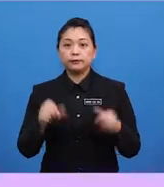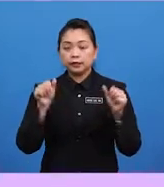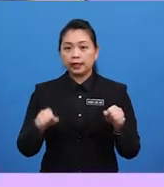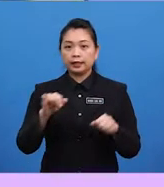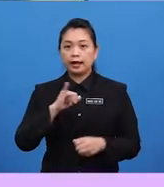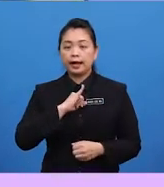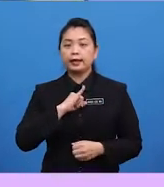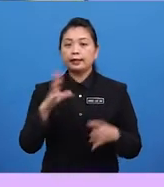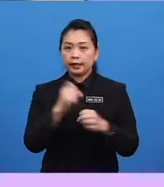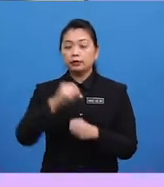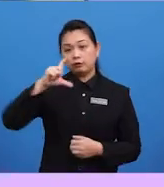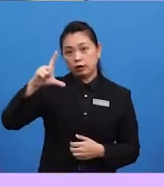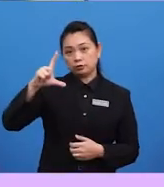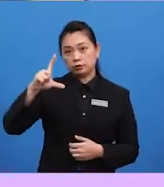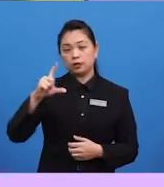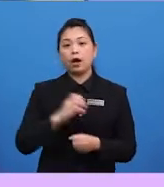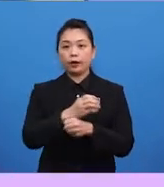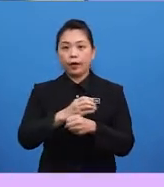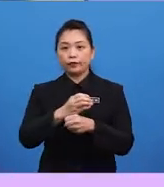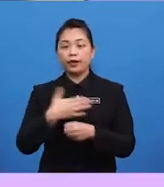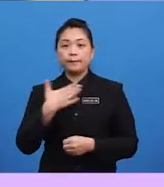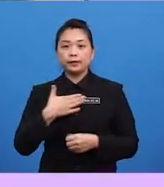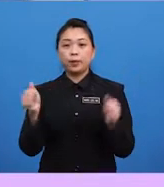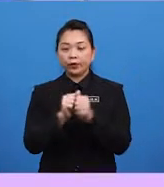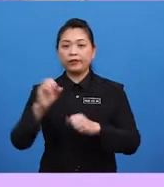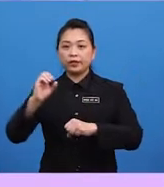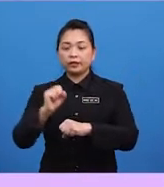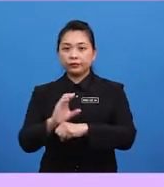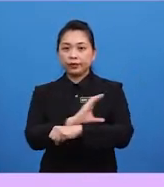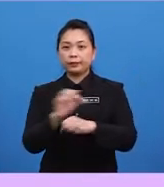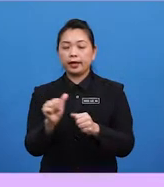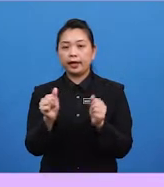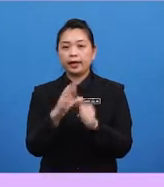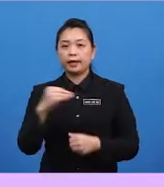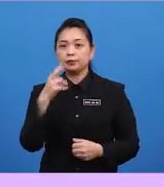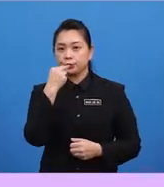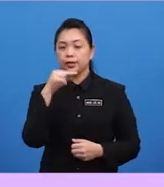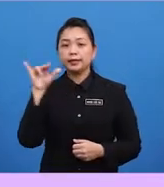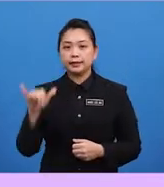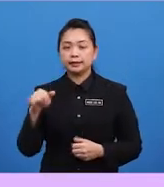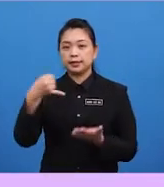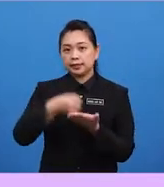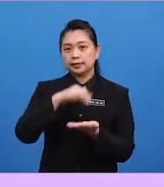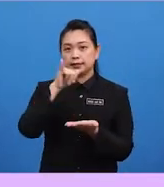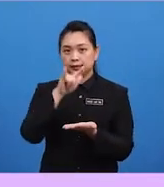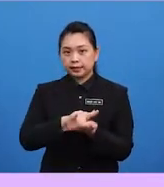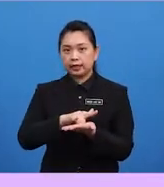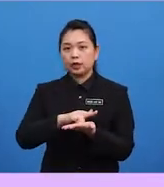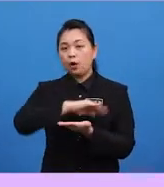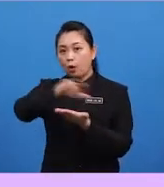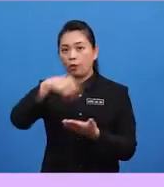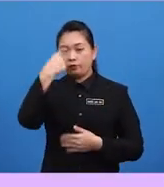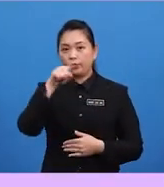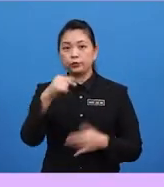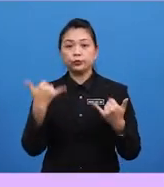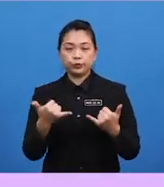Can I get a larger coffee, please? With a cream and sugar? Yes. Is that all for you today?